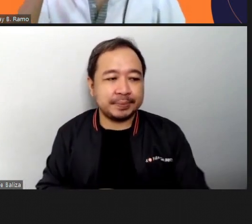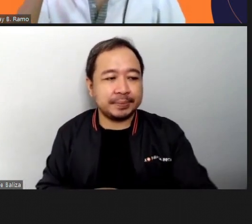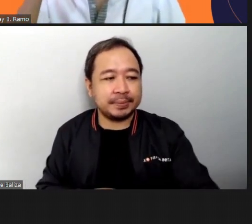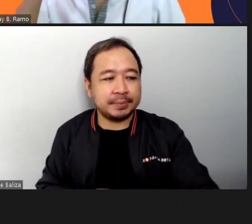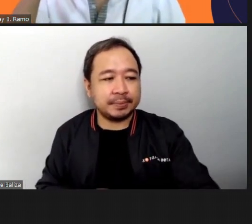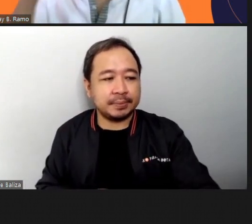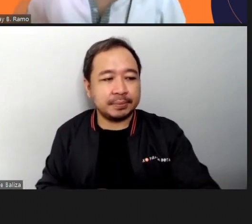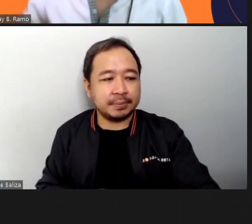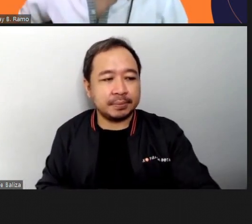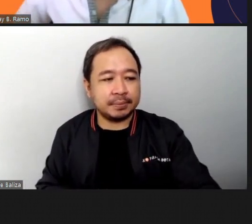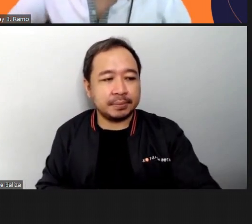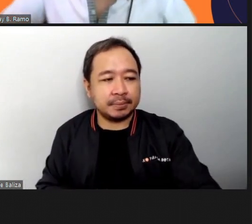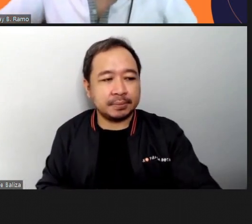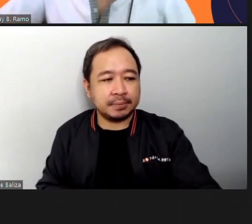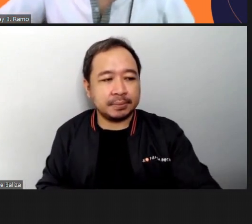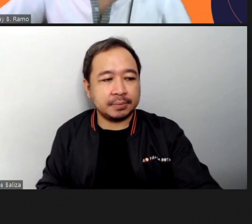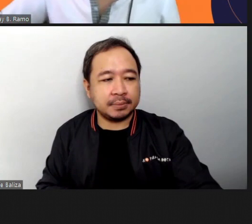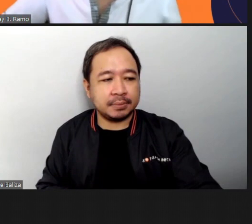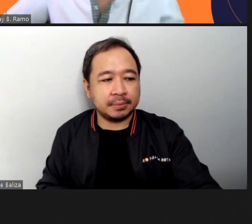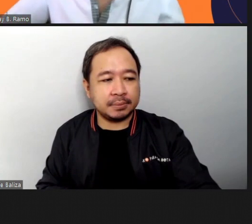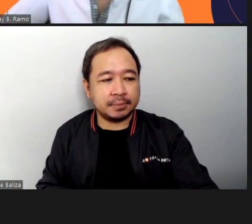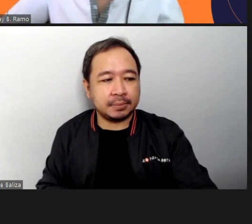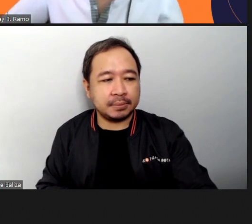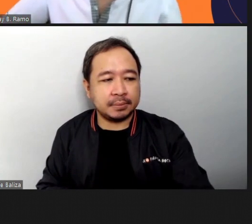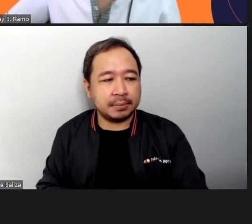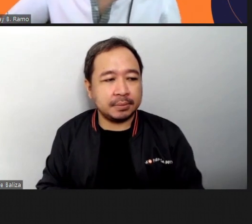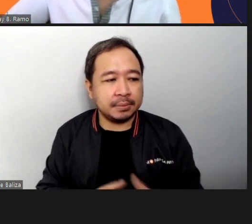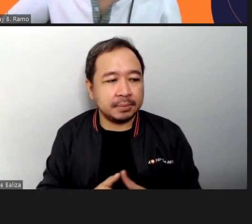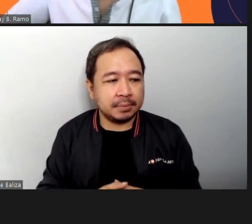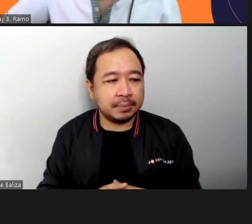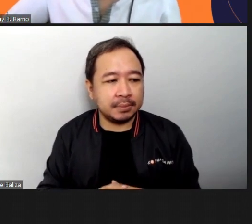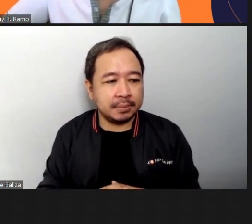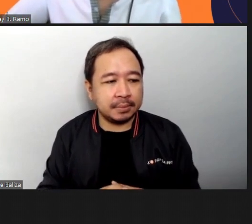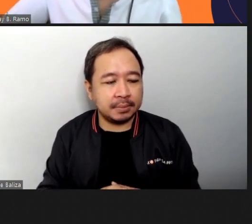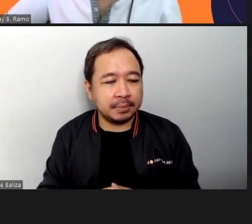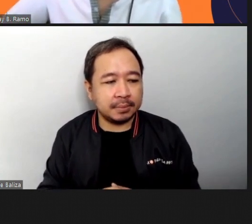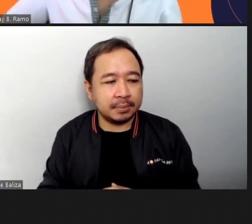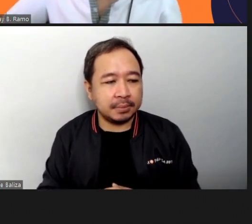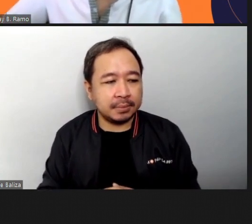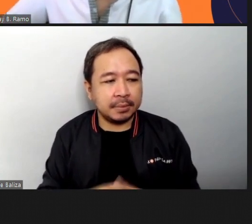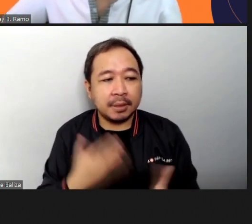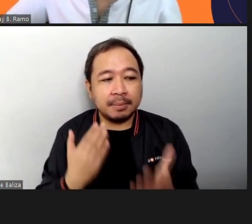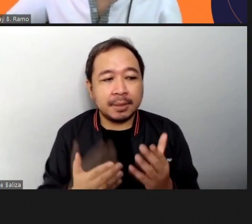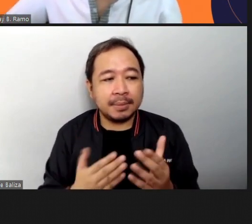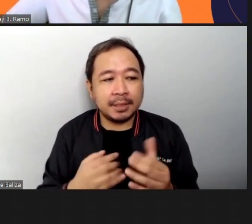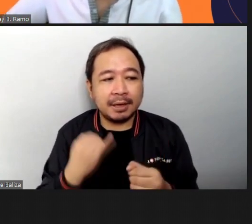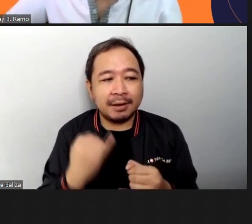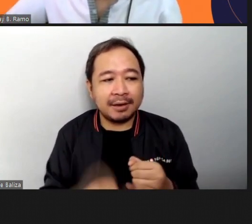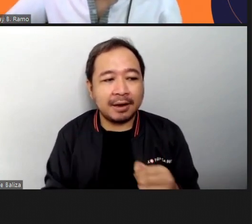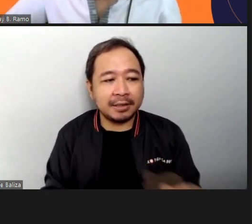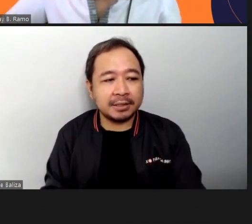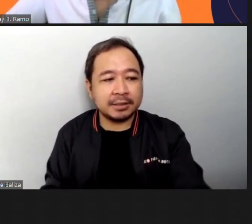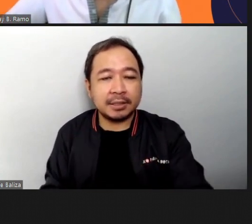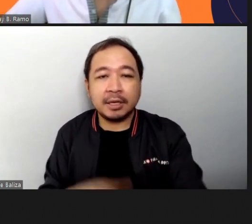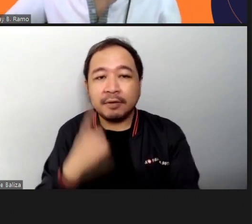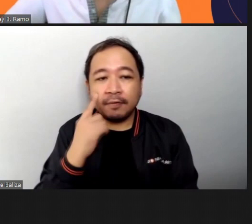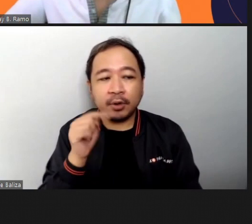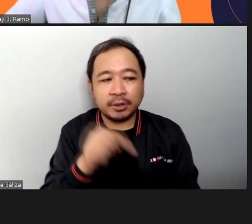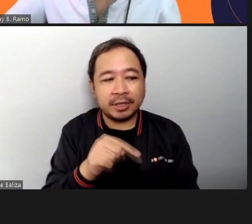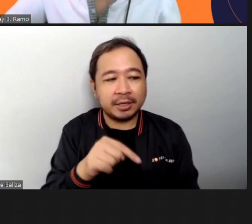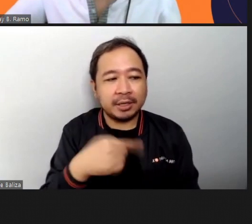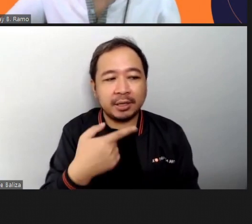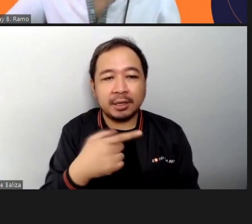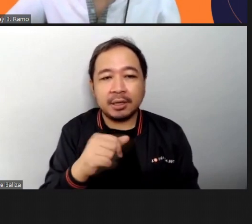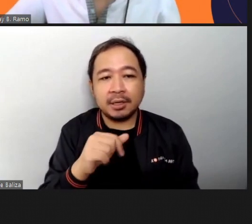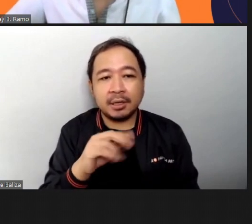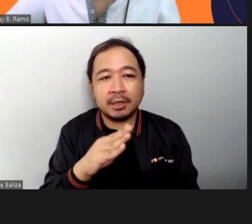thank you very much doc and siguro ito na yung last question how for mr. gabriel how